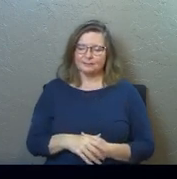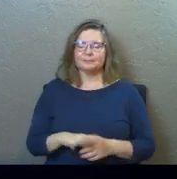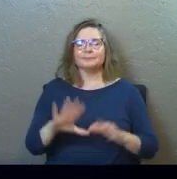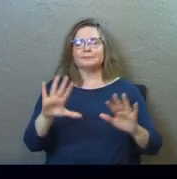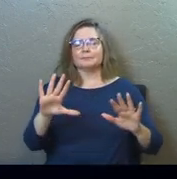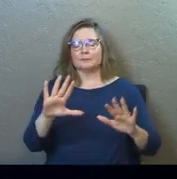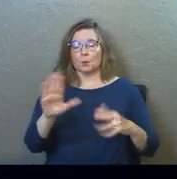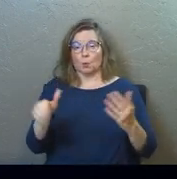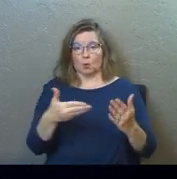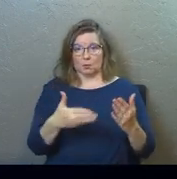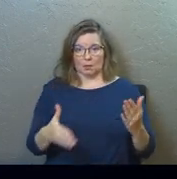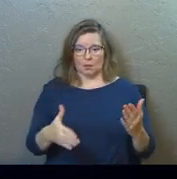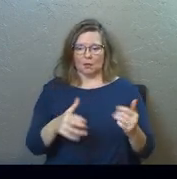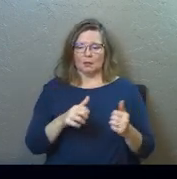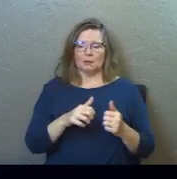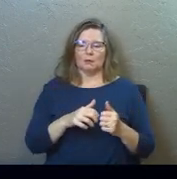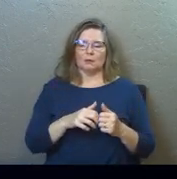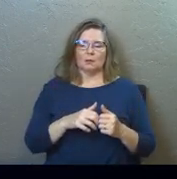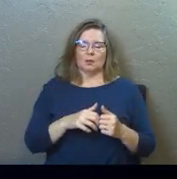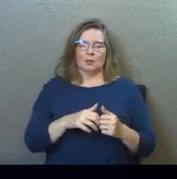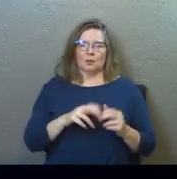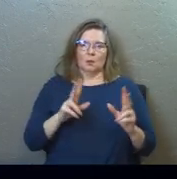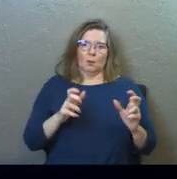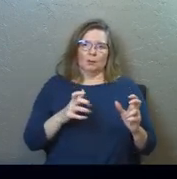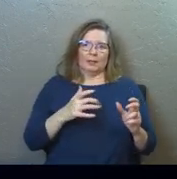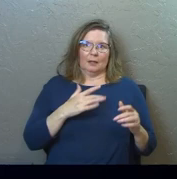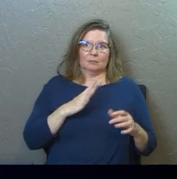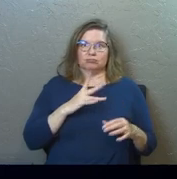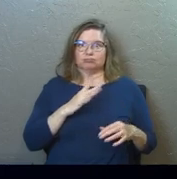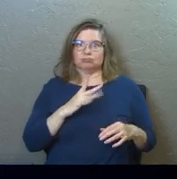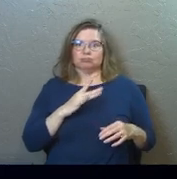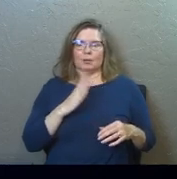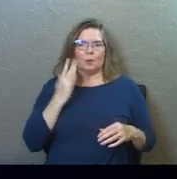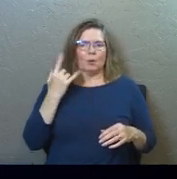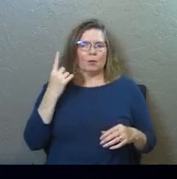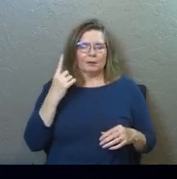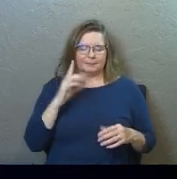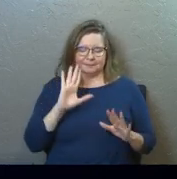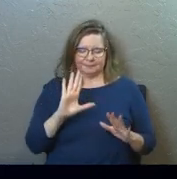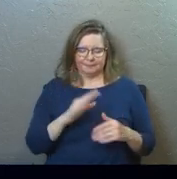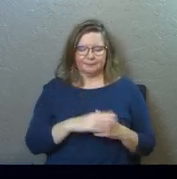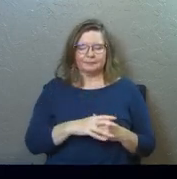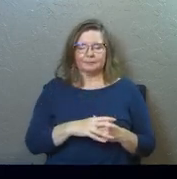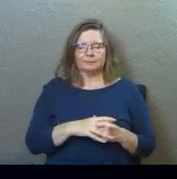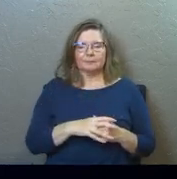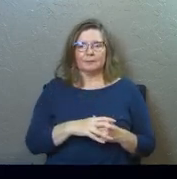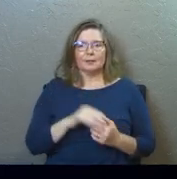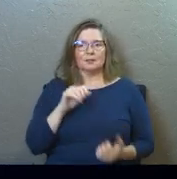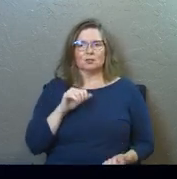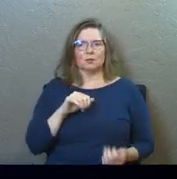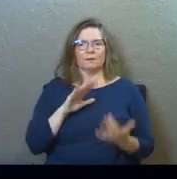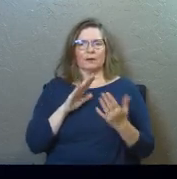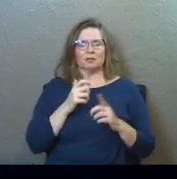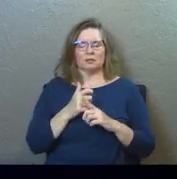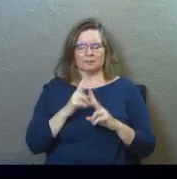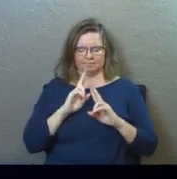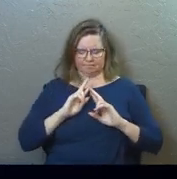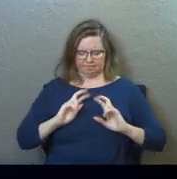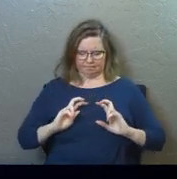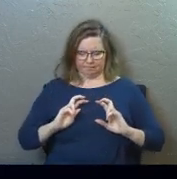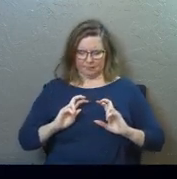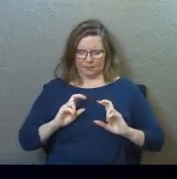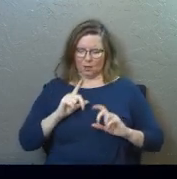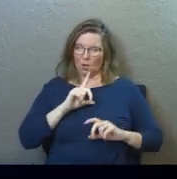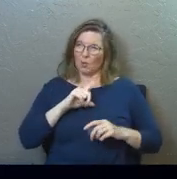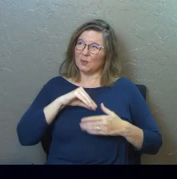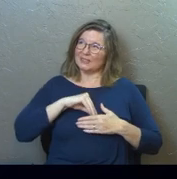With all that stuff, with it being tasty, and why is it so tasty, here's the thing. Just to face yourself and just say, Lord, there's